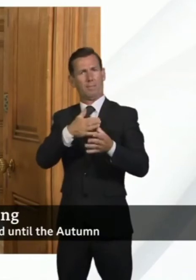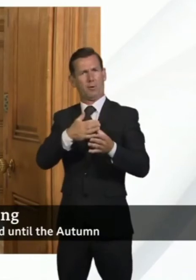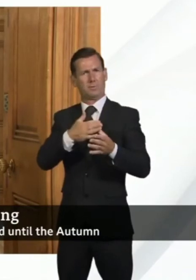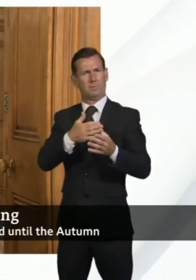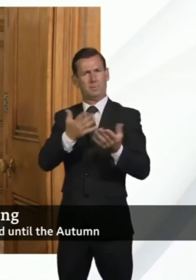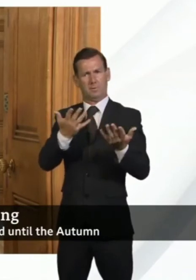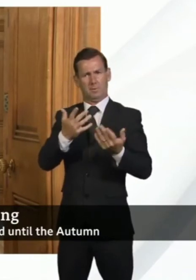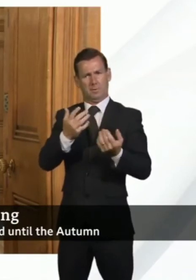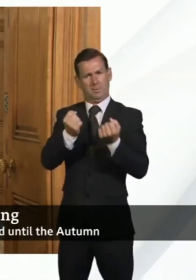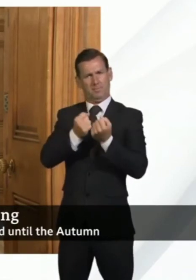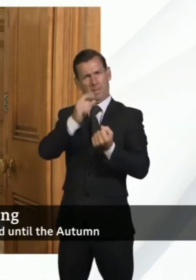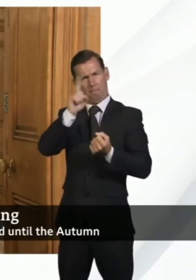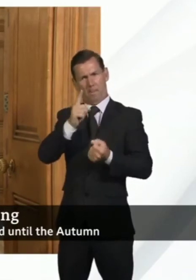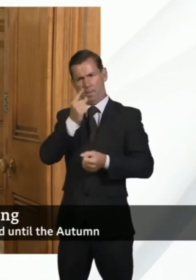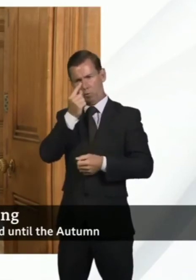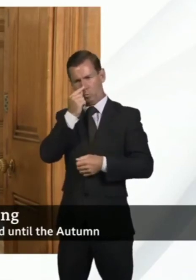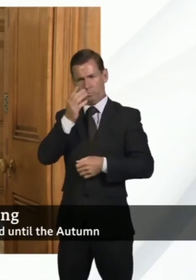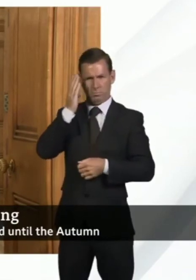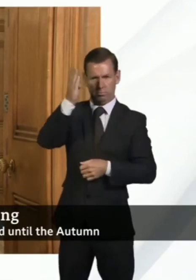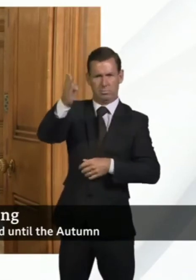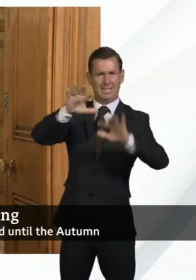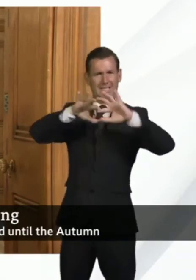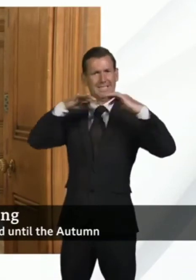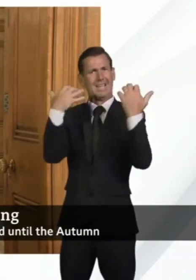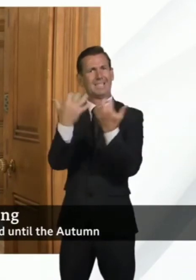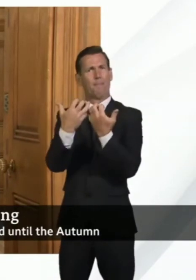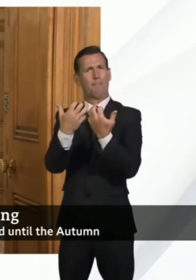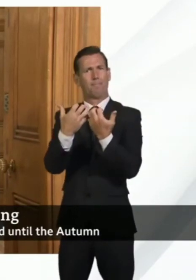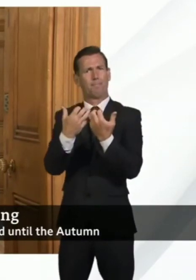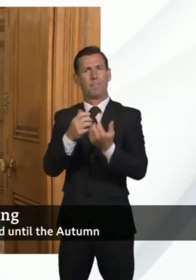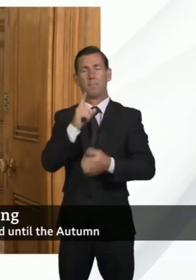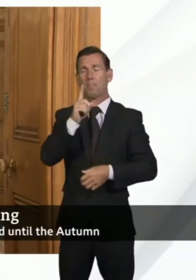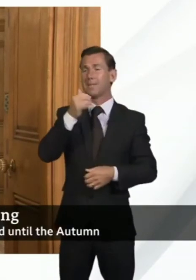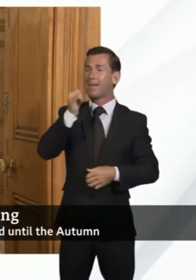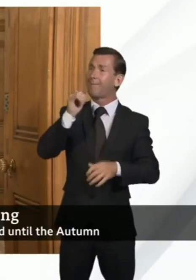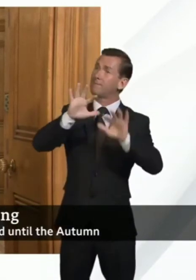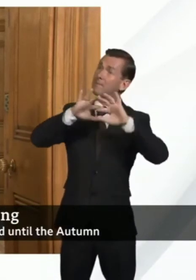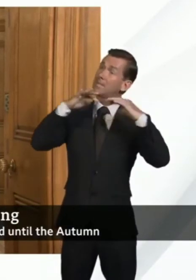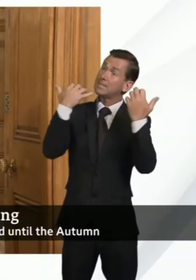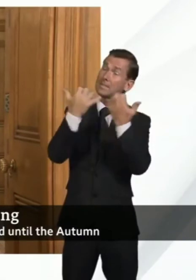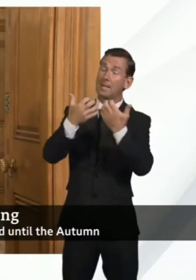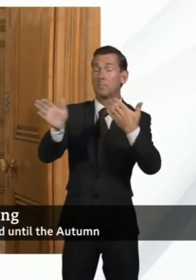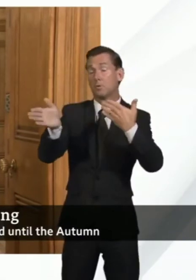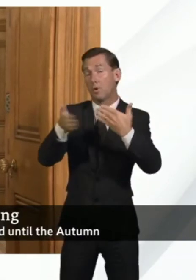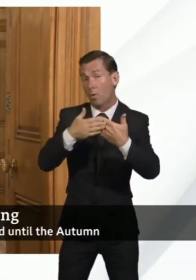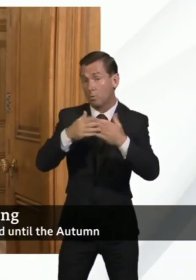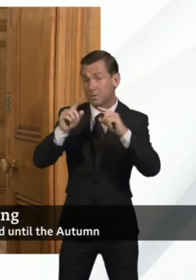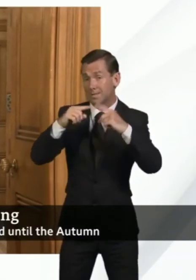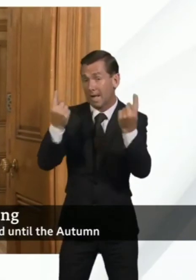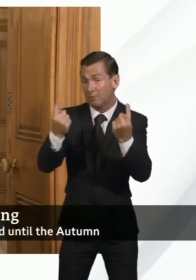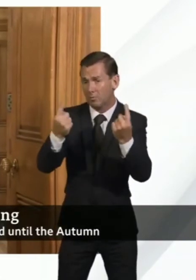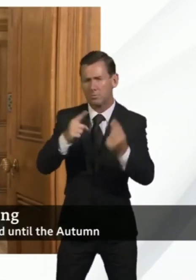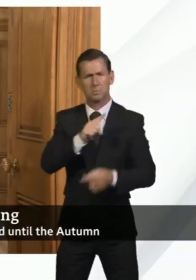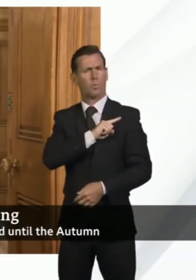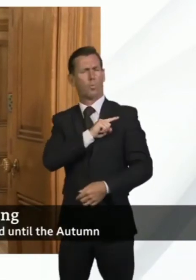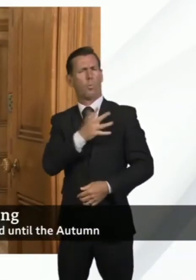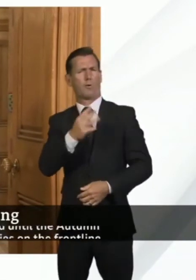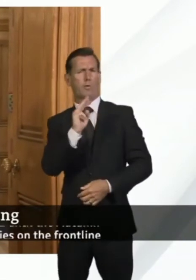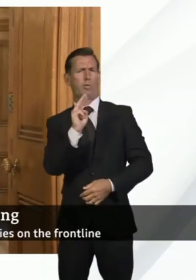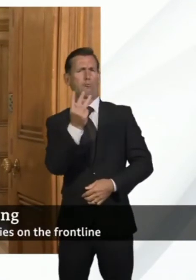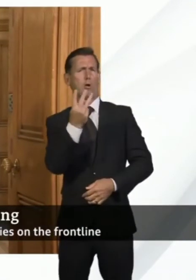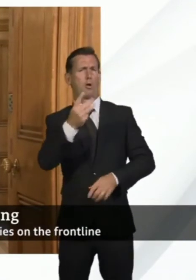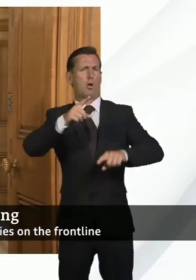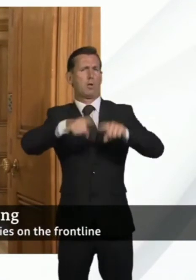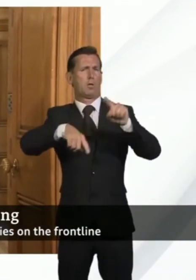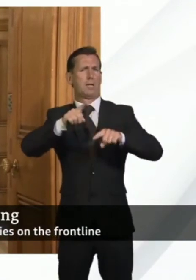watch people would be able to watch them in the stadium so they didn't want to compete clearly that won't be possible if we compete behind closed doors I think that creates an